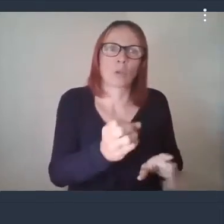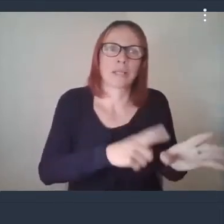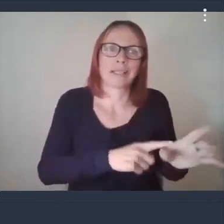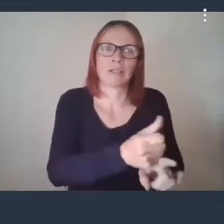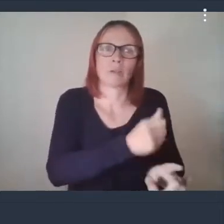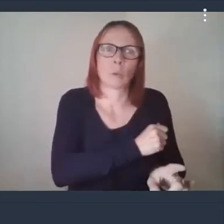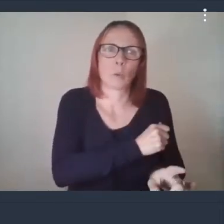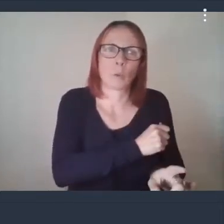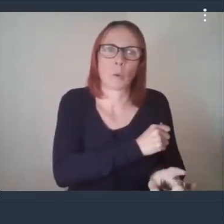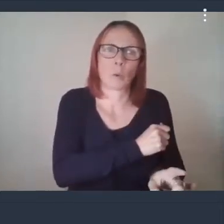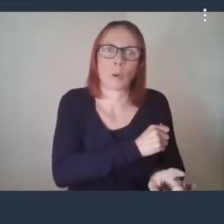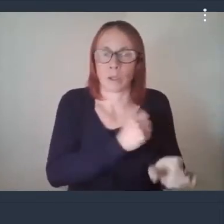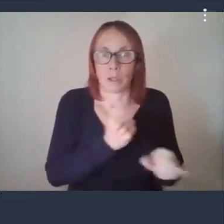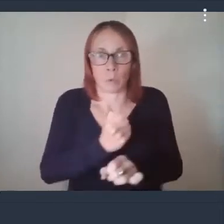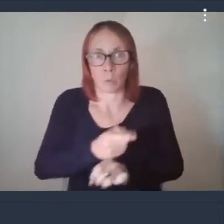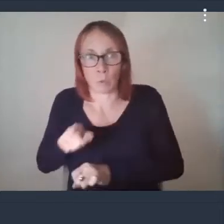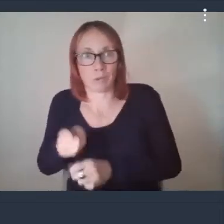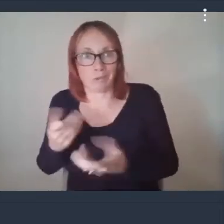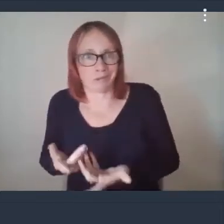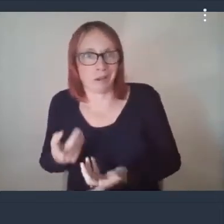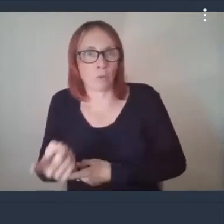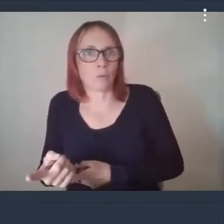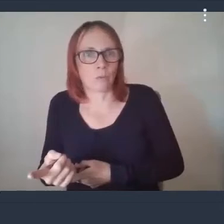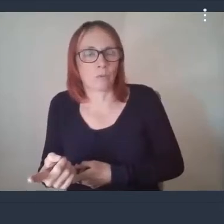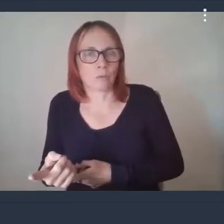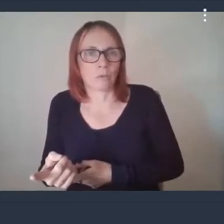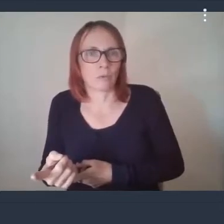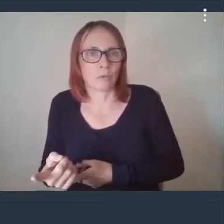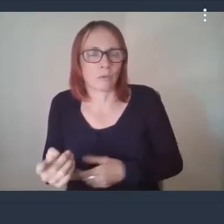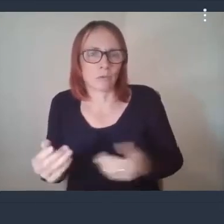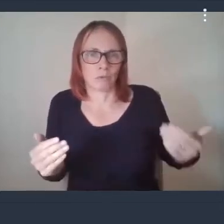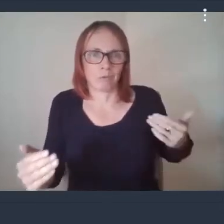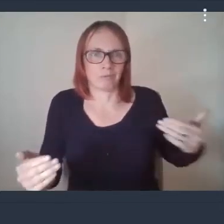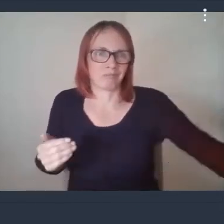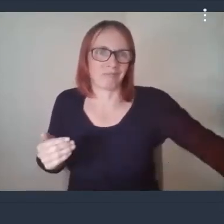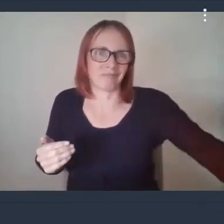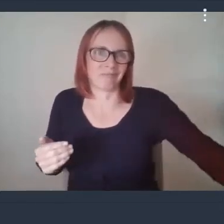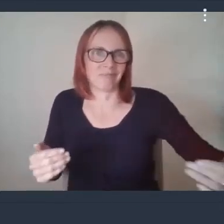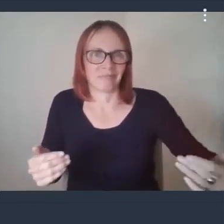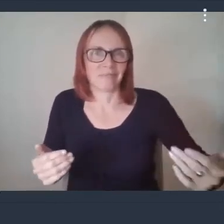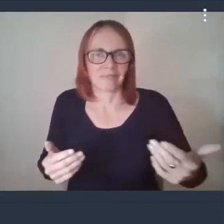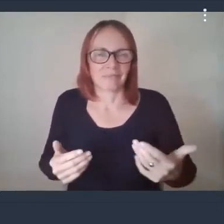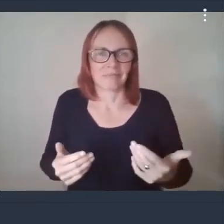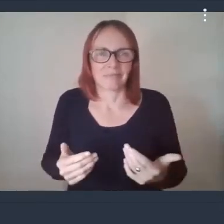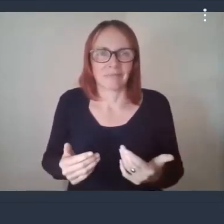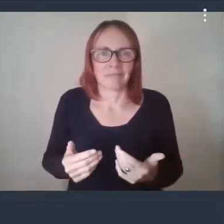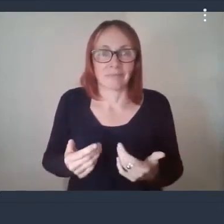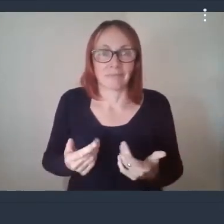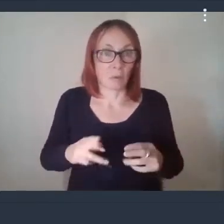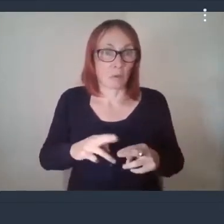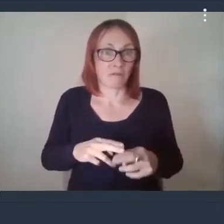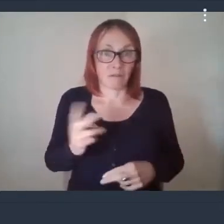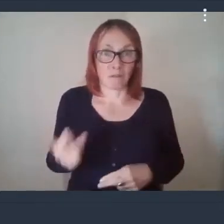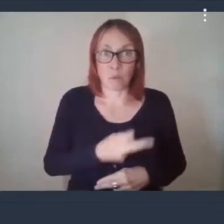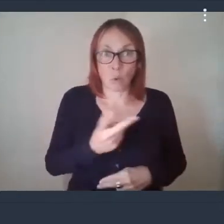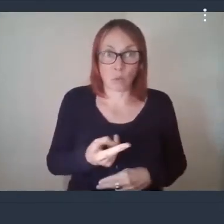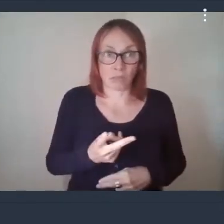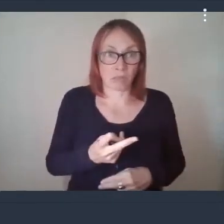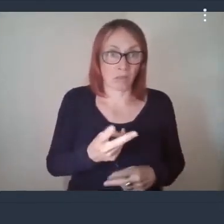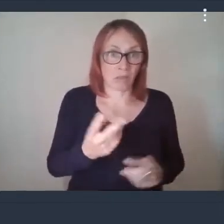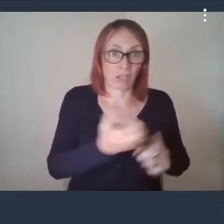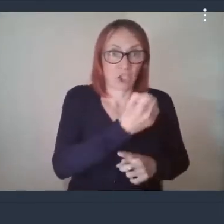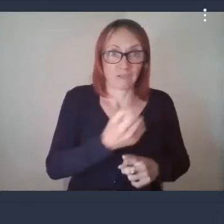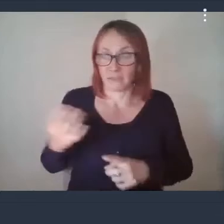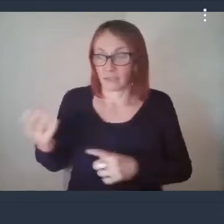and their thinking is if we can do that and demonstrate that we can do it in methyl there's nothing to say that well can we go to other communities and help them